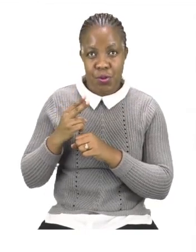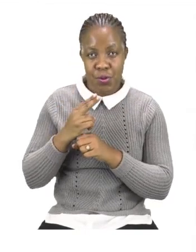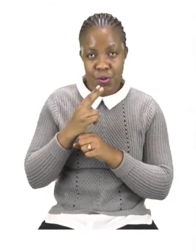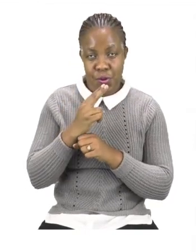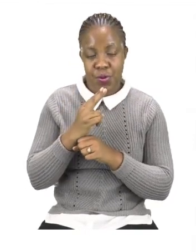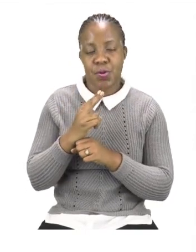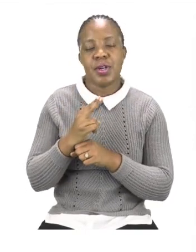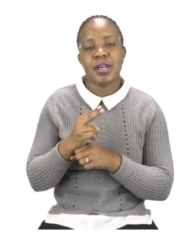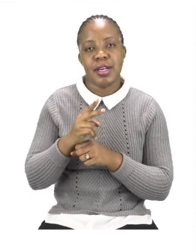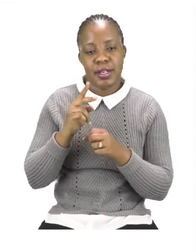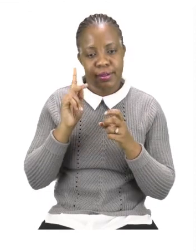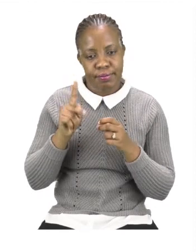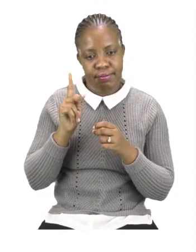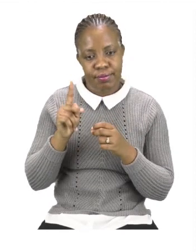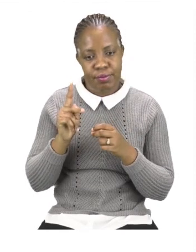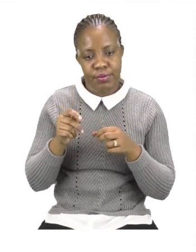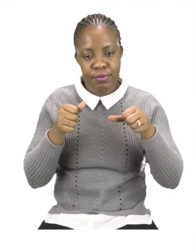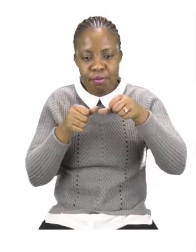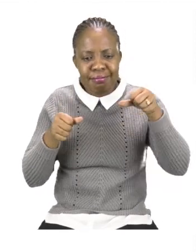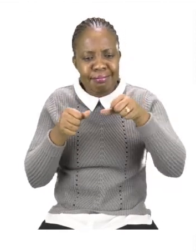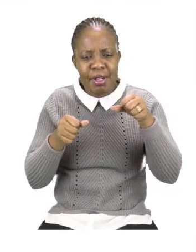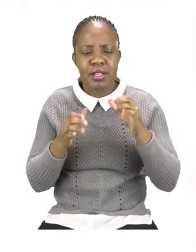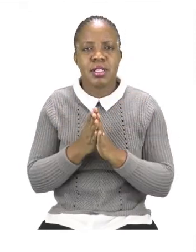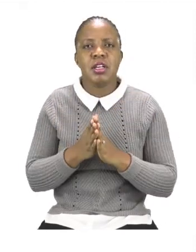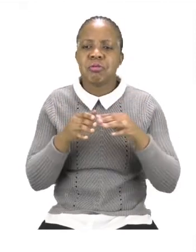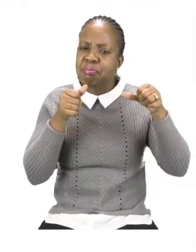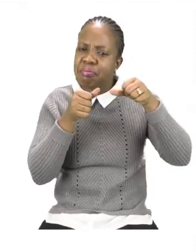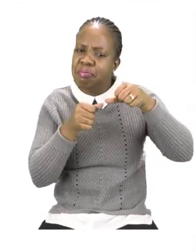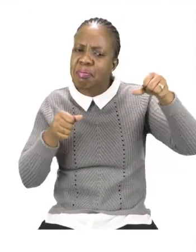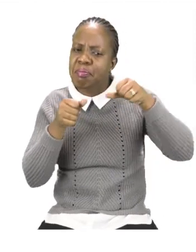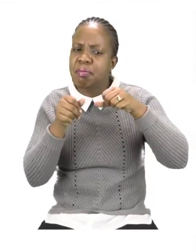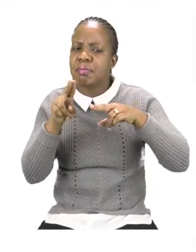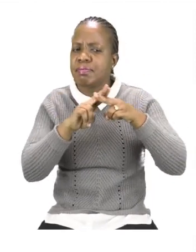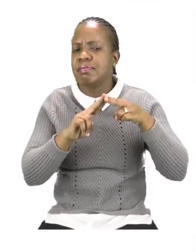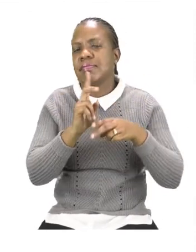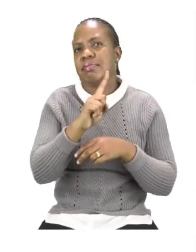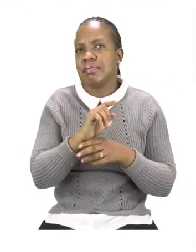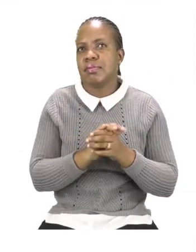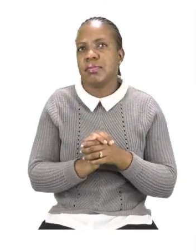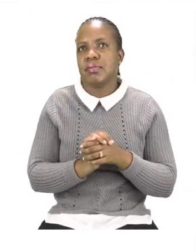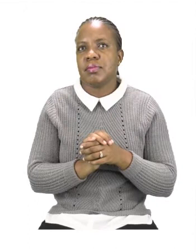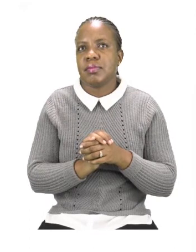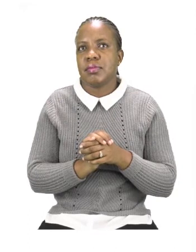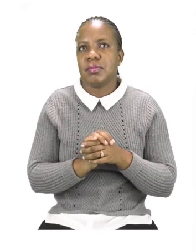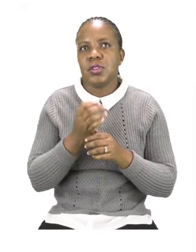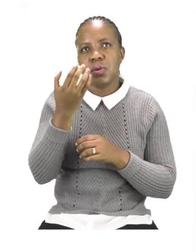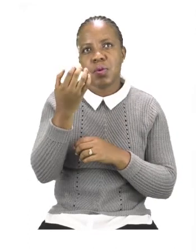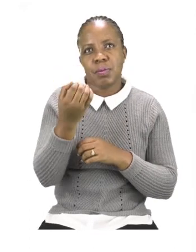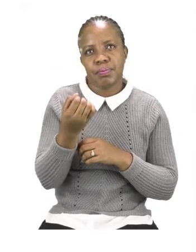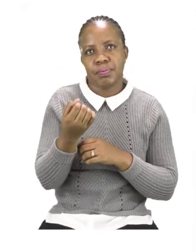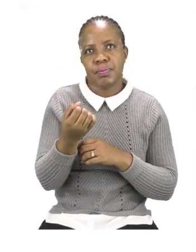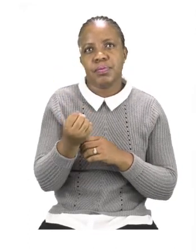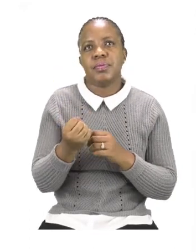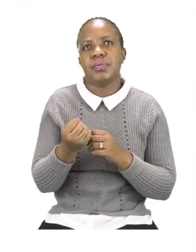measure. What are you going to measure with, you might ask? Well, you are going to cut out paper clips as